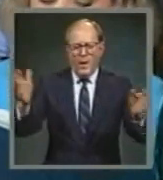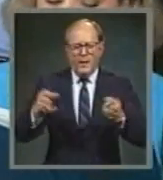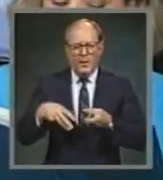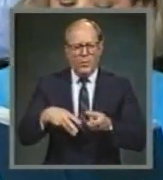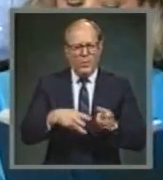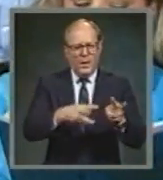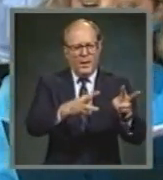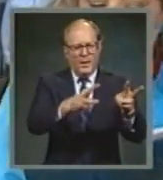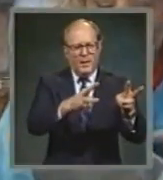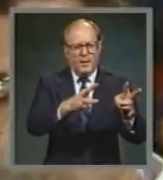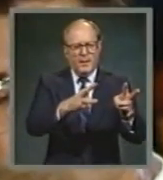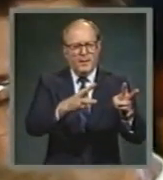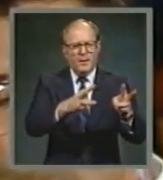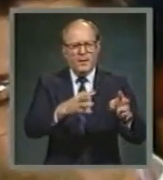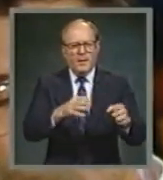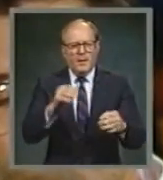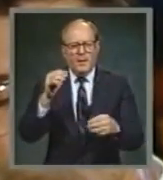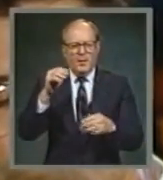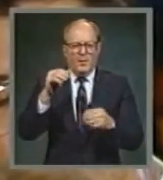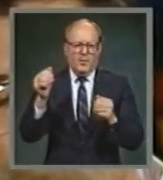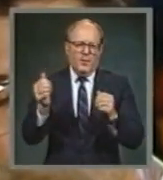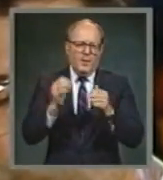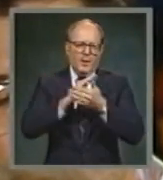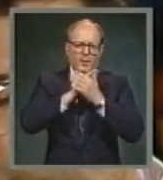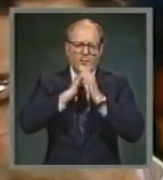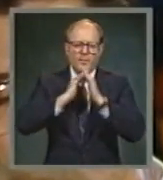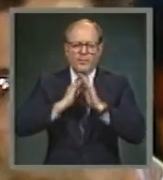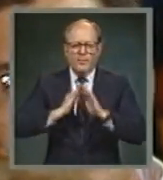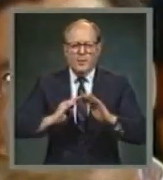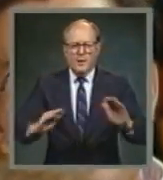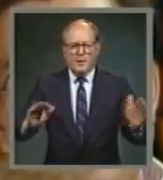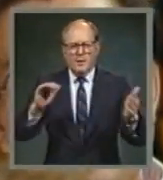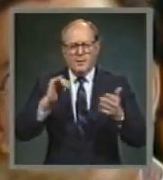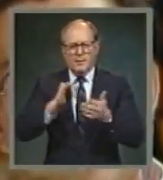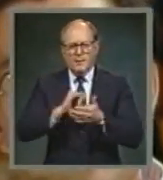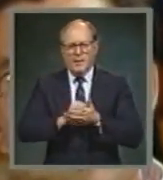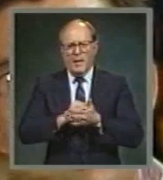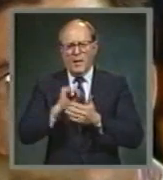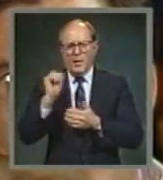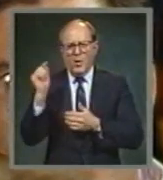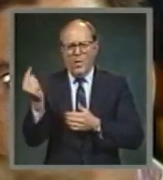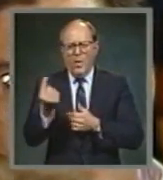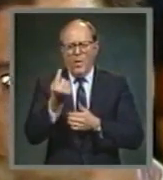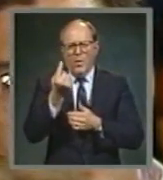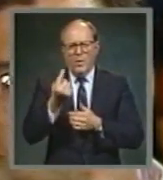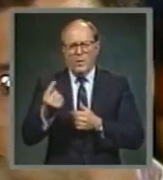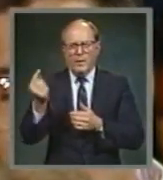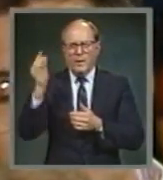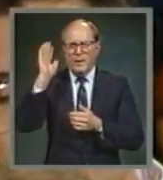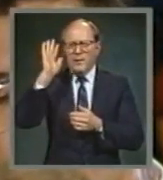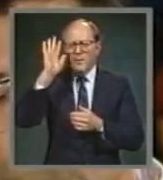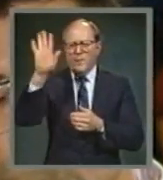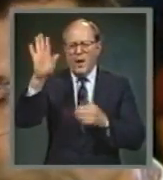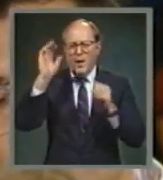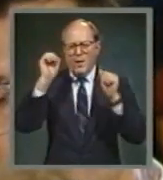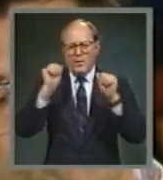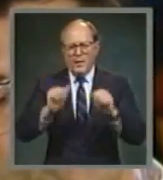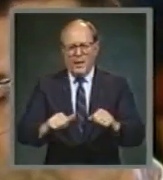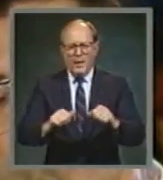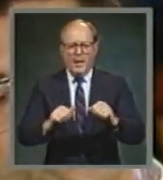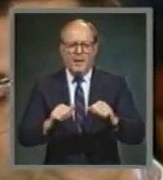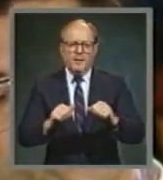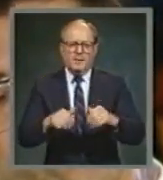In peace that only Thou can